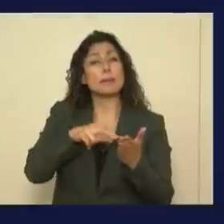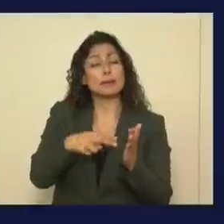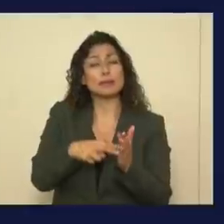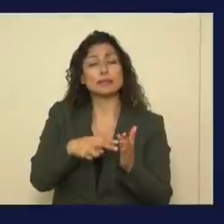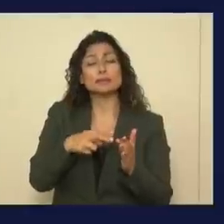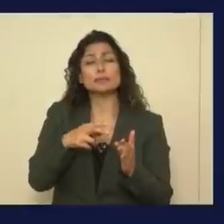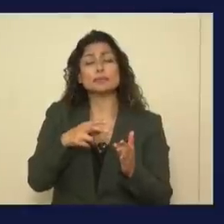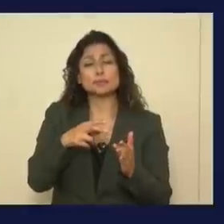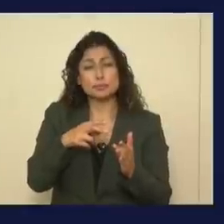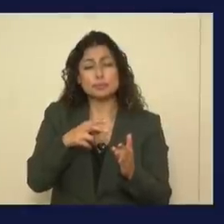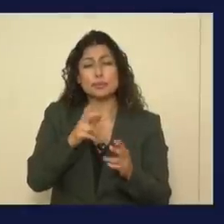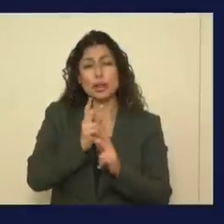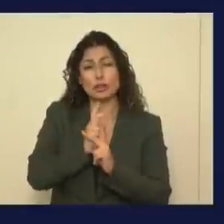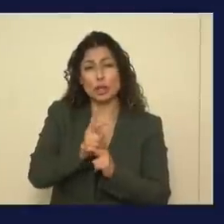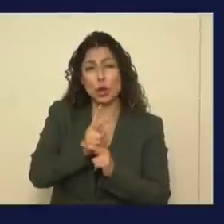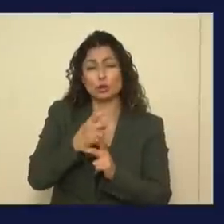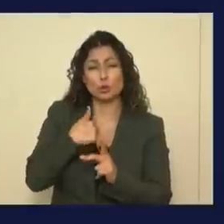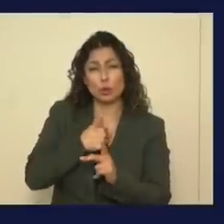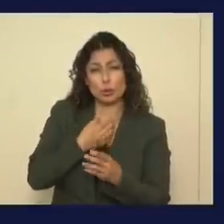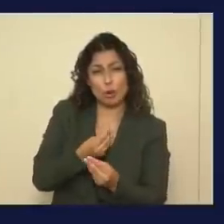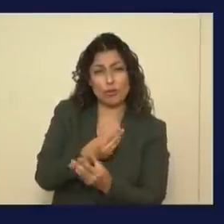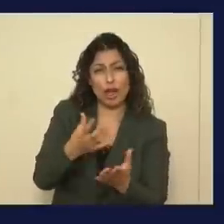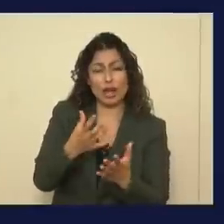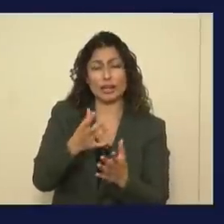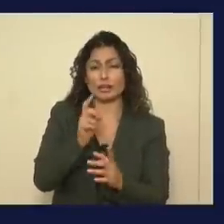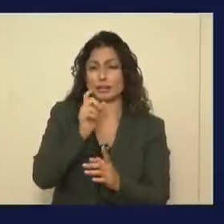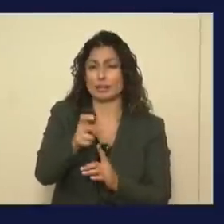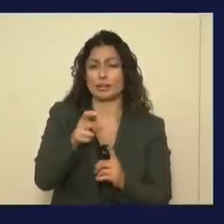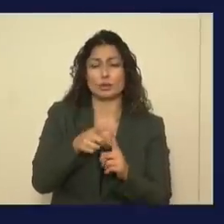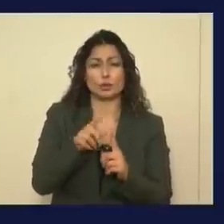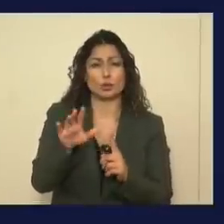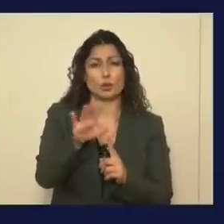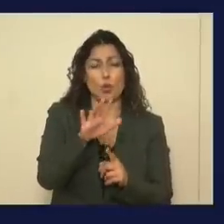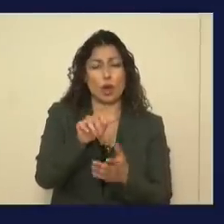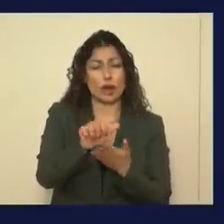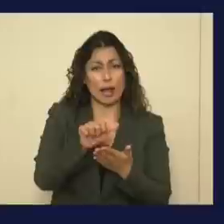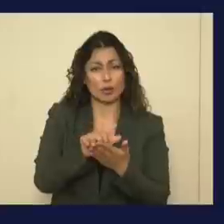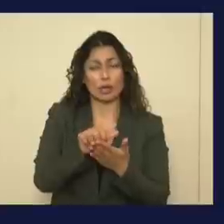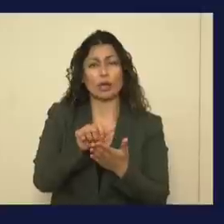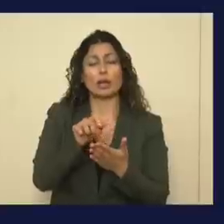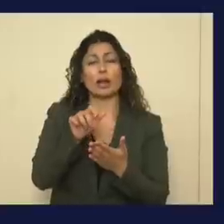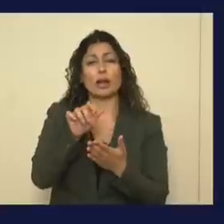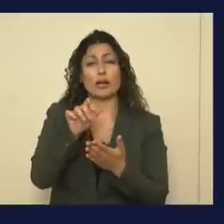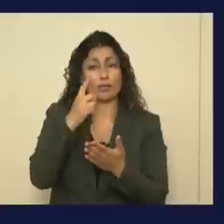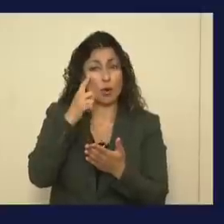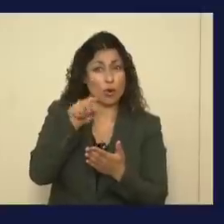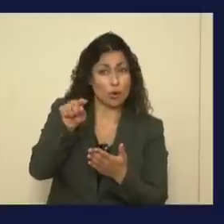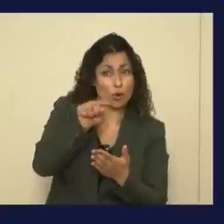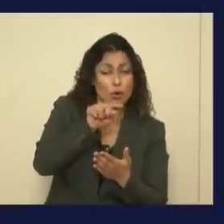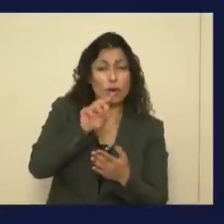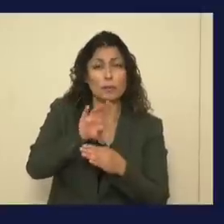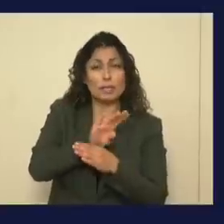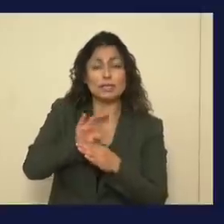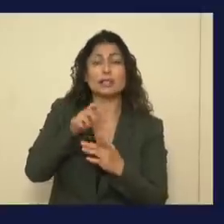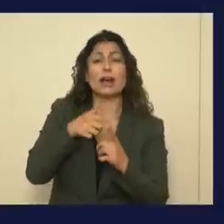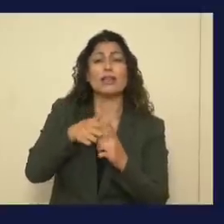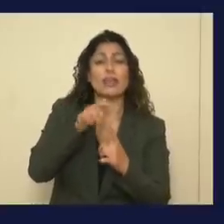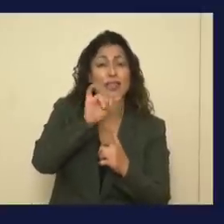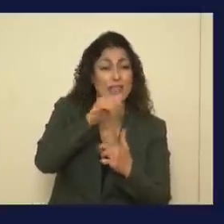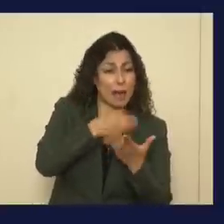the loans that we're providing get into your accounts so that you can infuse that